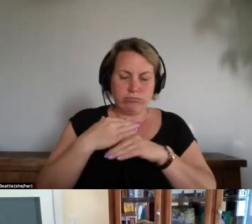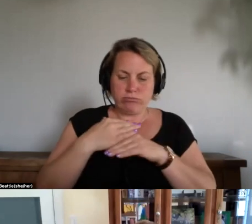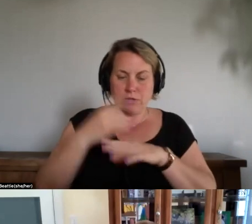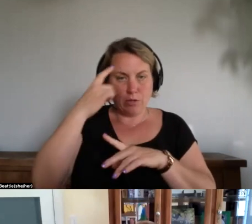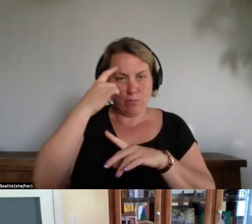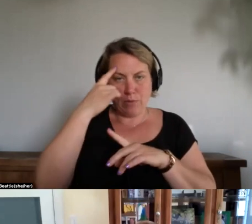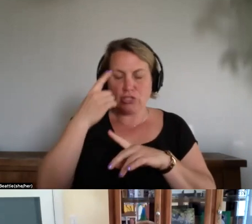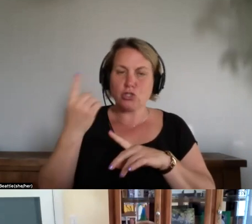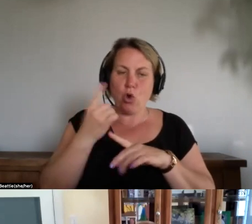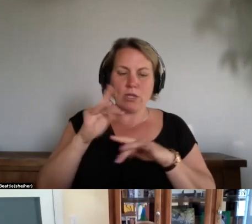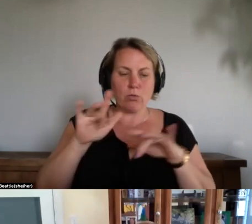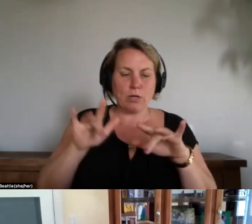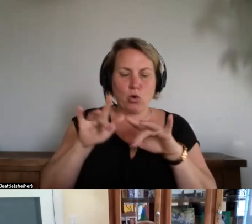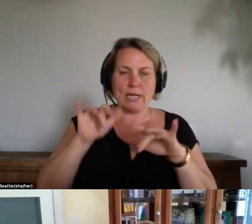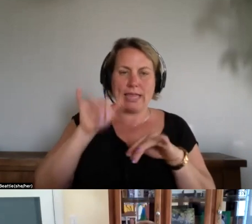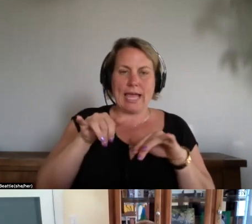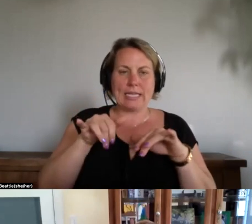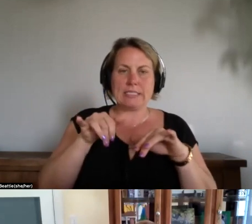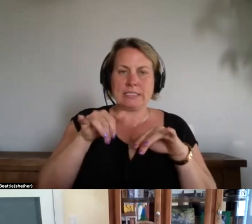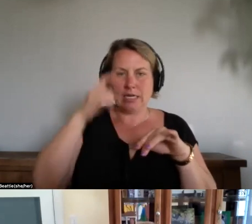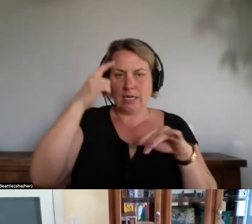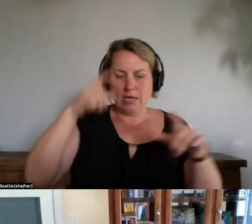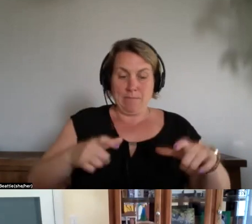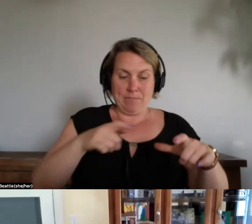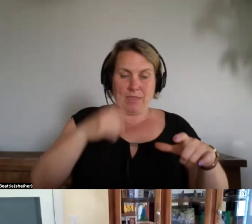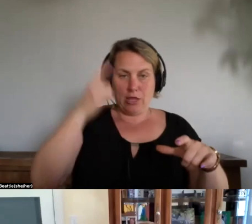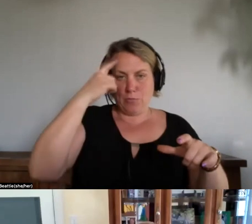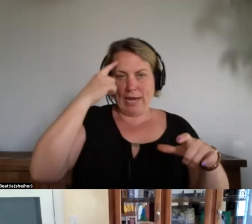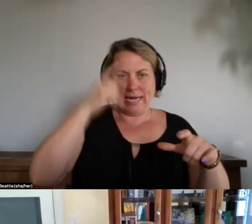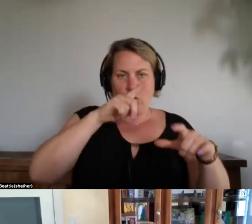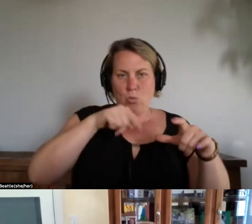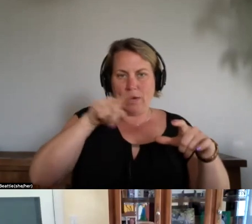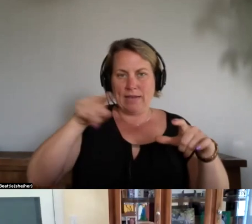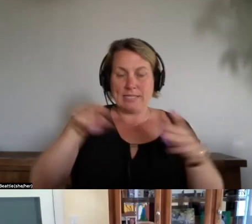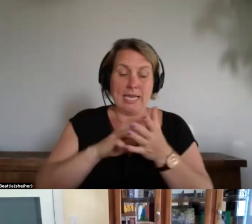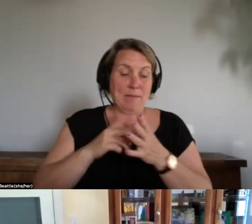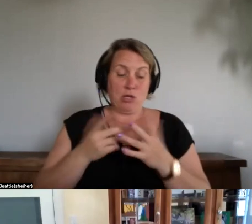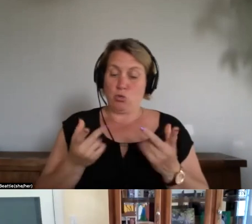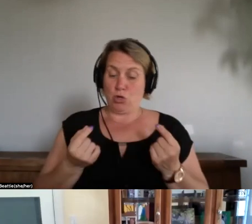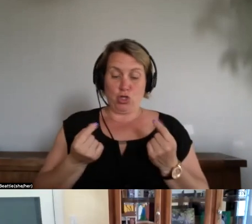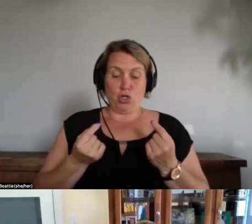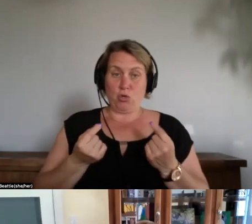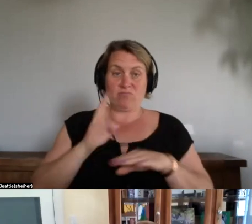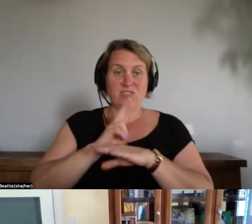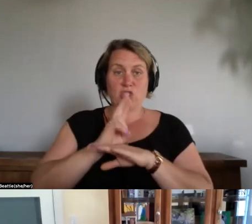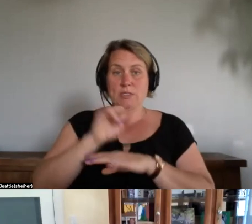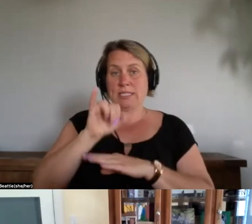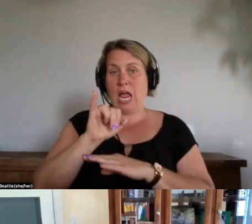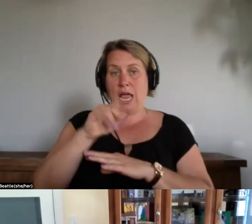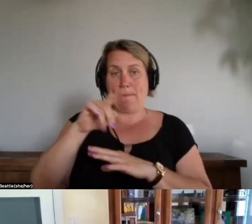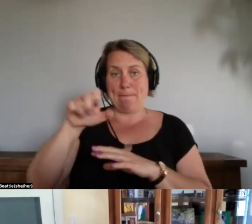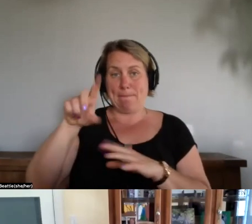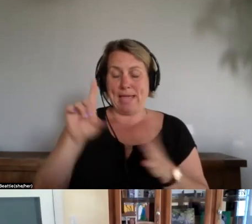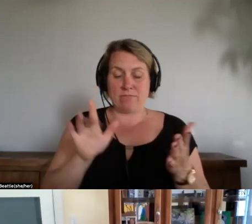so you'd have an ipad and um through bluetooth hooked up to the mind lift